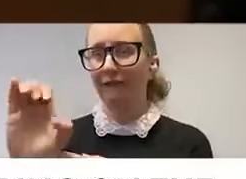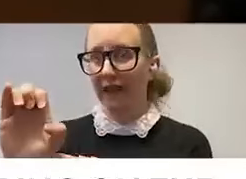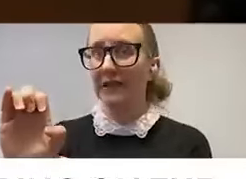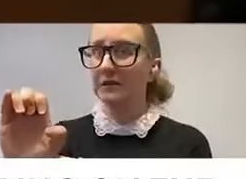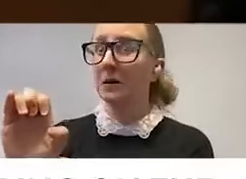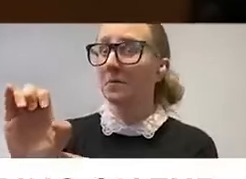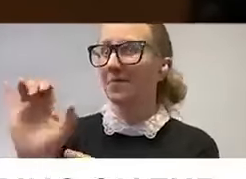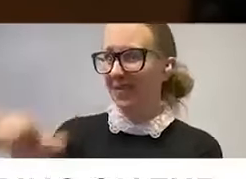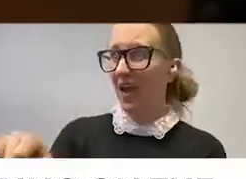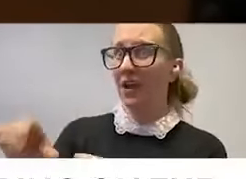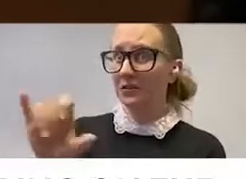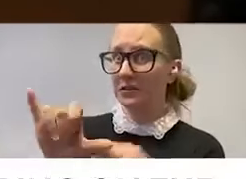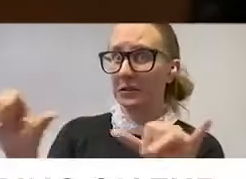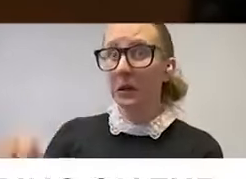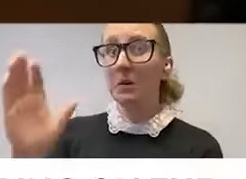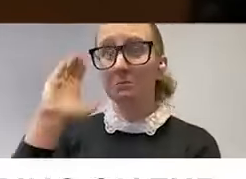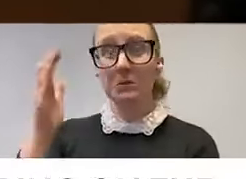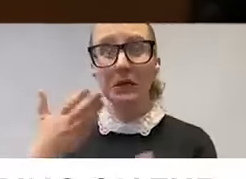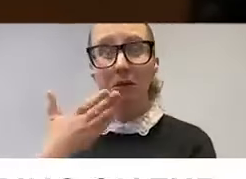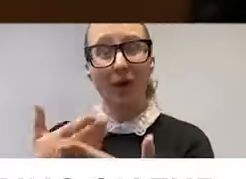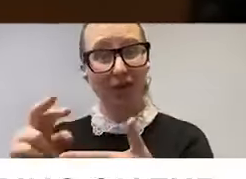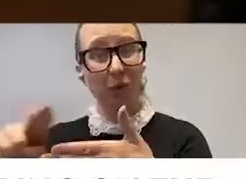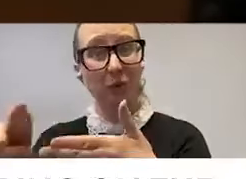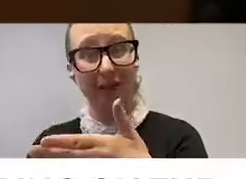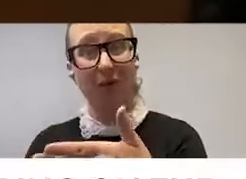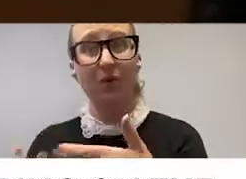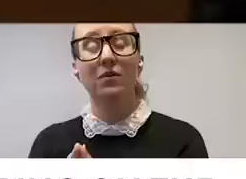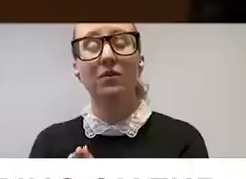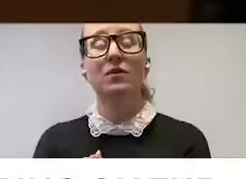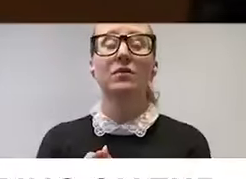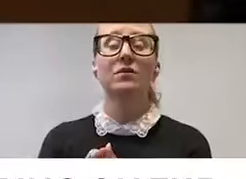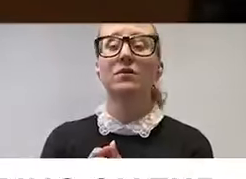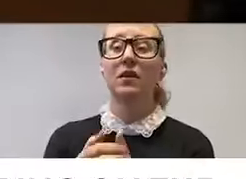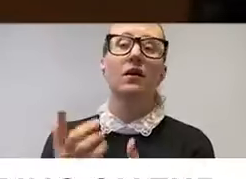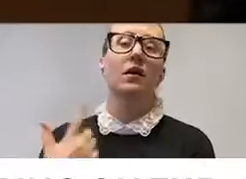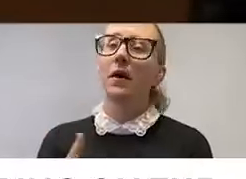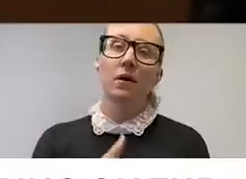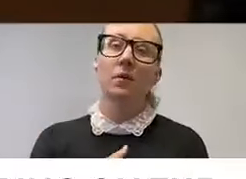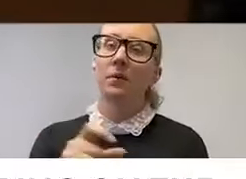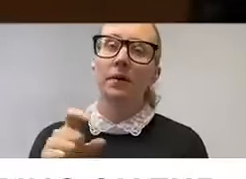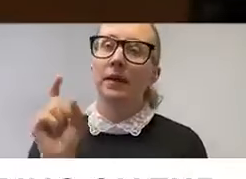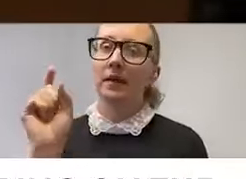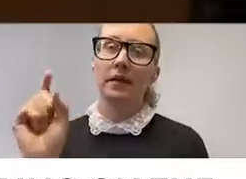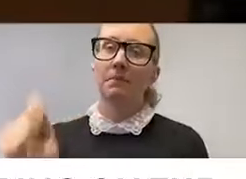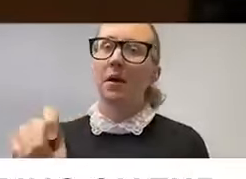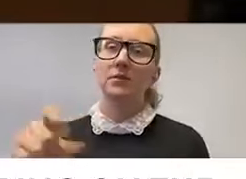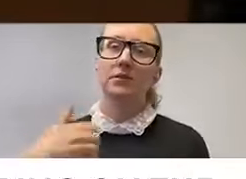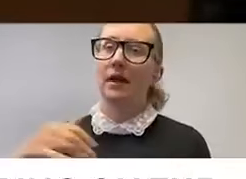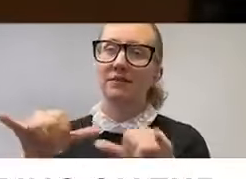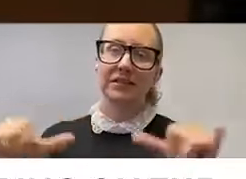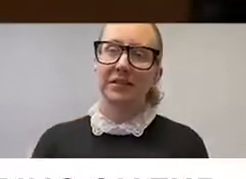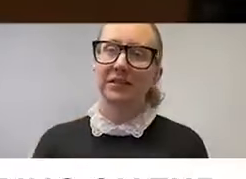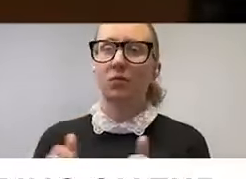results. And ultimately, as you can appreciate, where we need to head is to assist them with modern